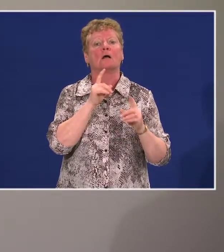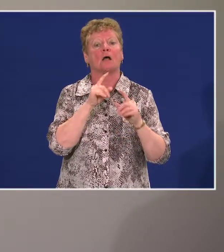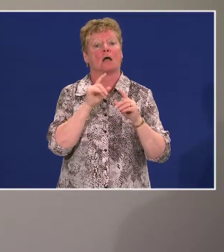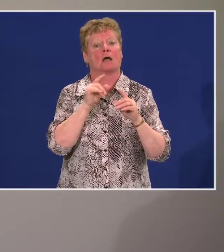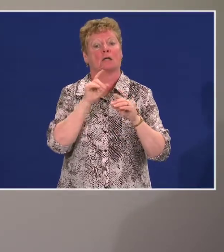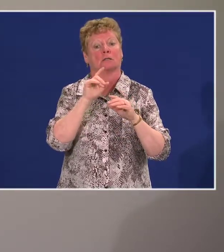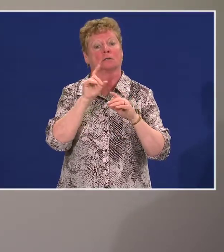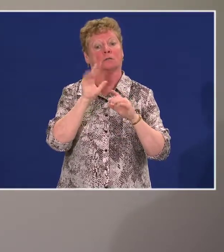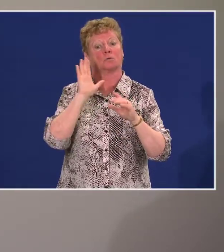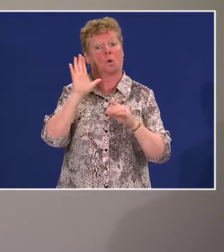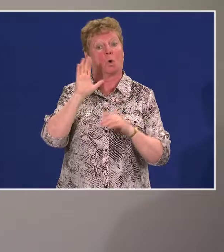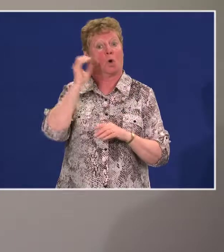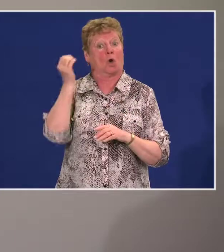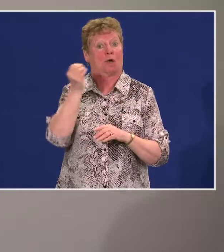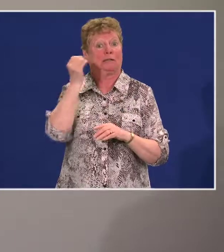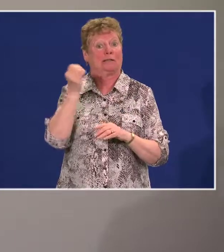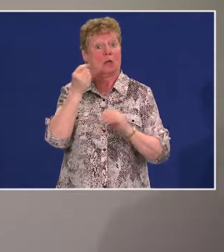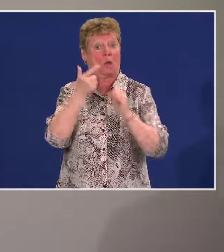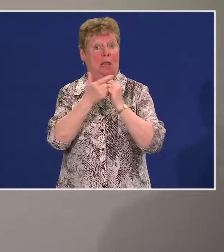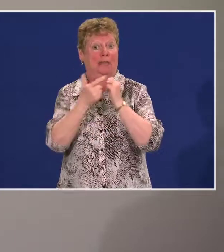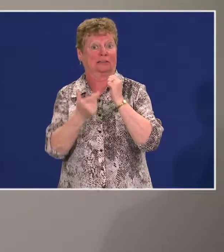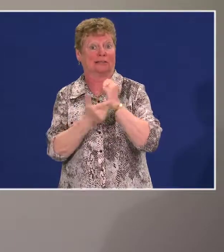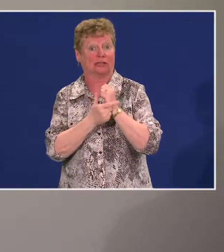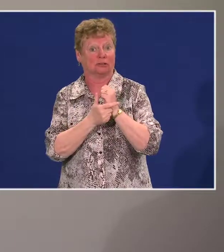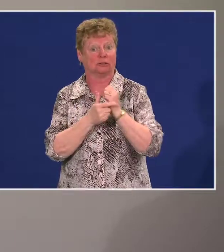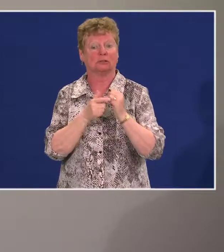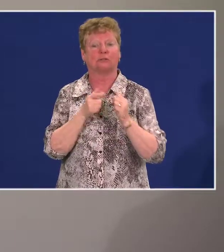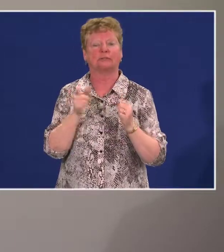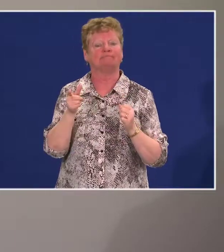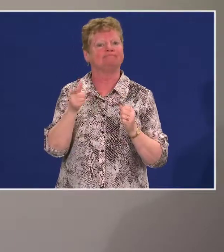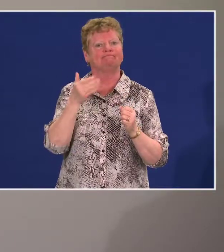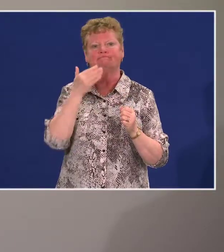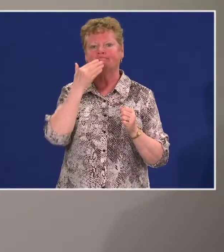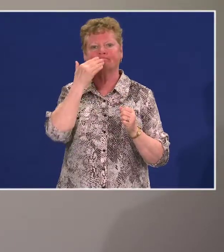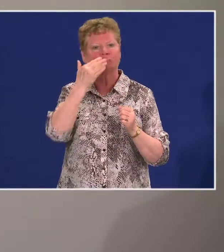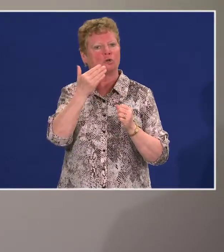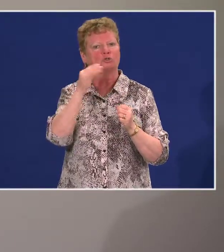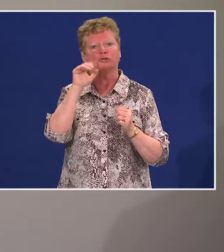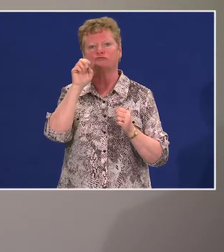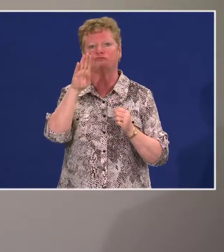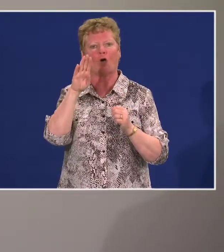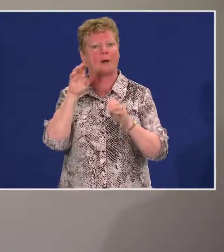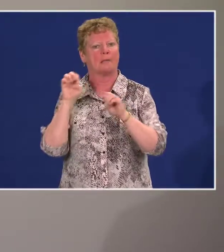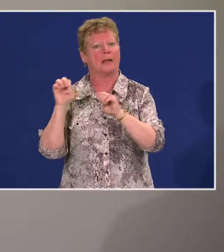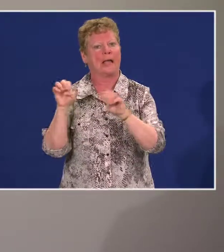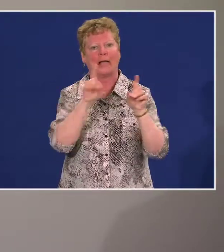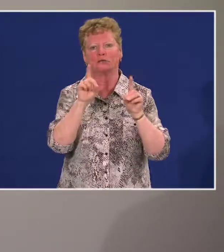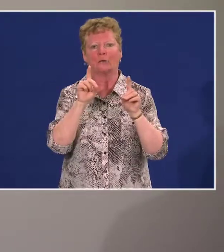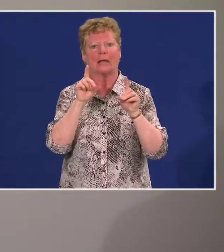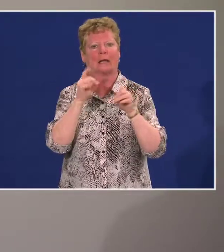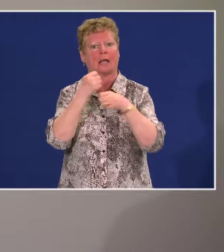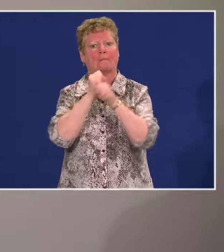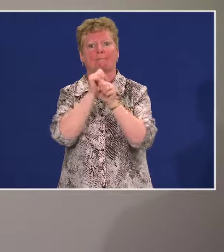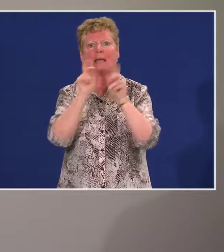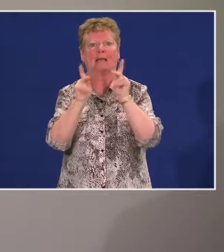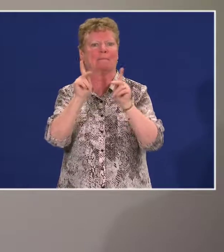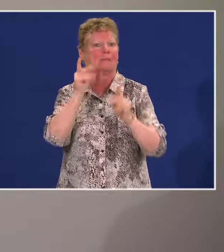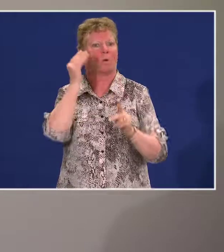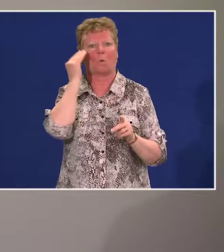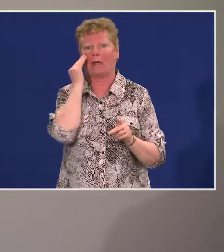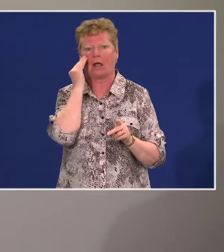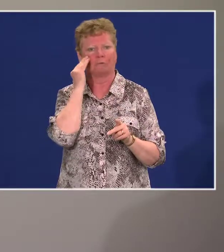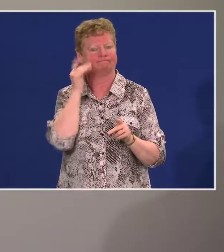out of the Ontario legislation, they did not do a good job of educating and creating awareness. And